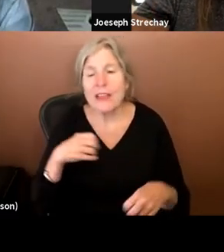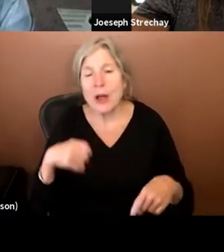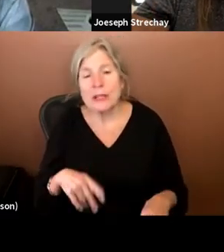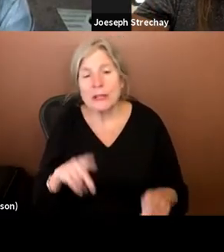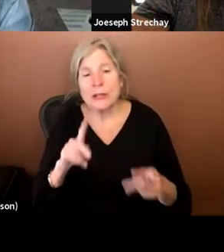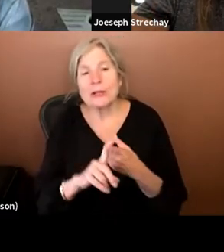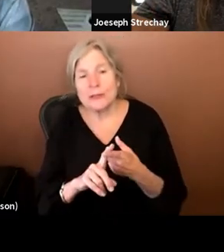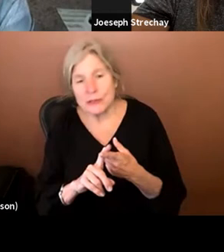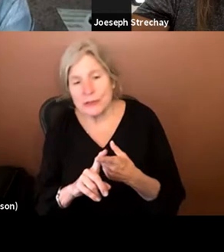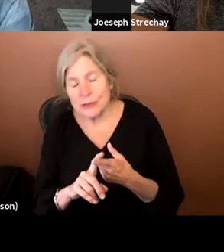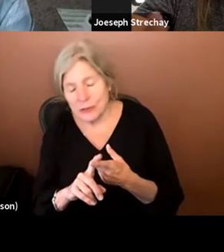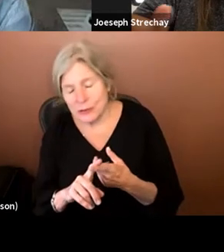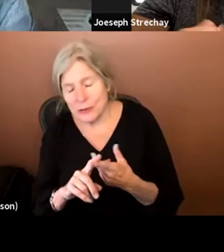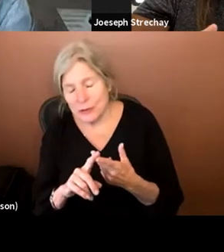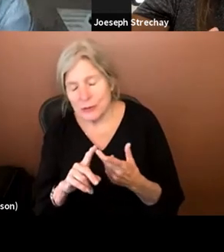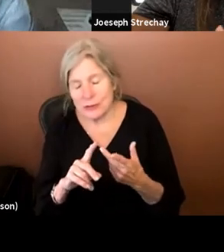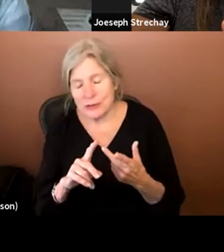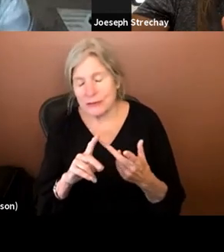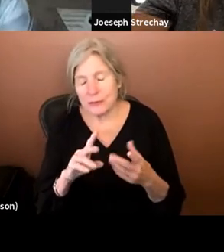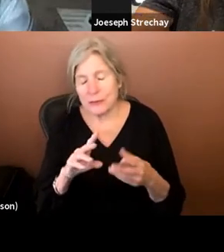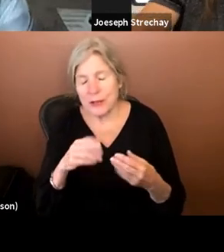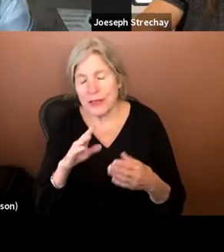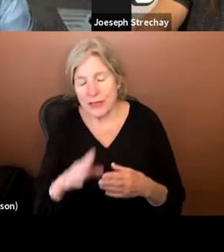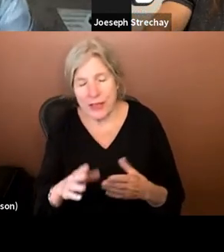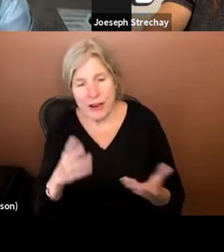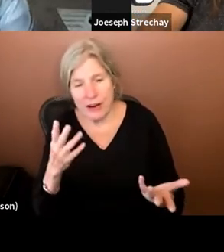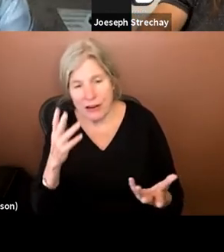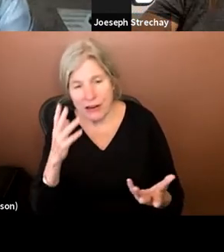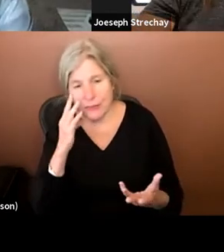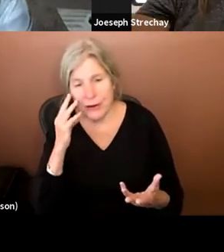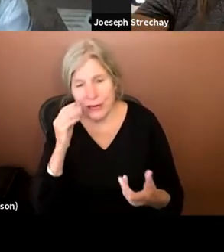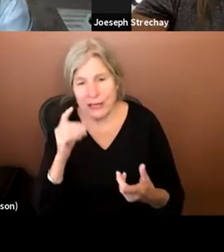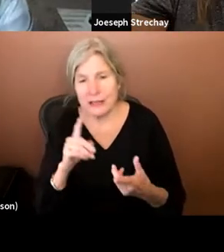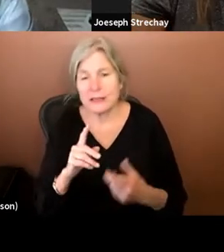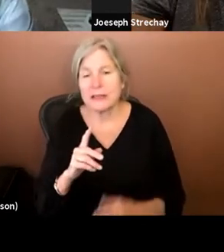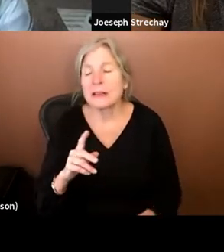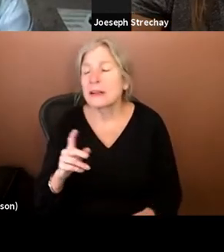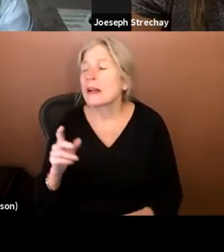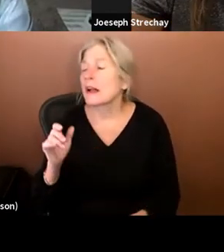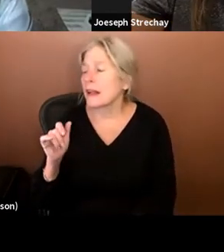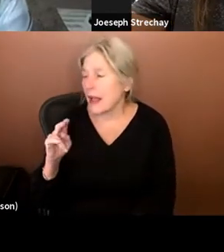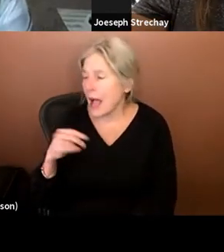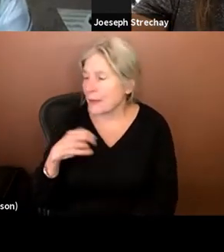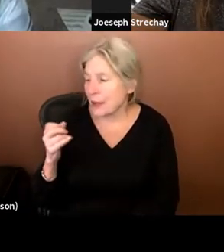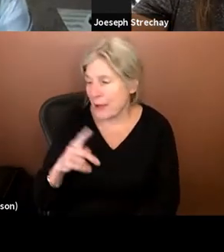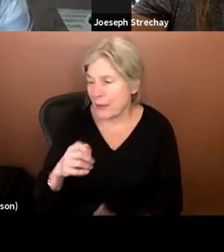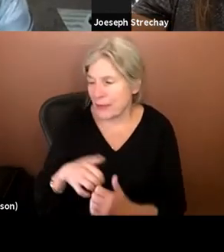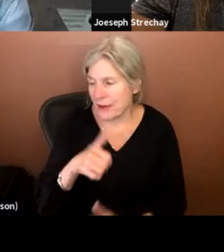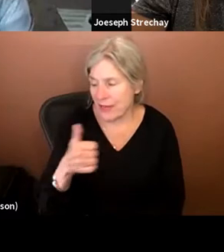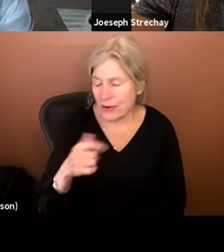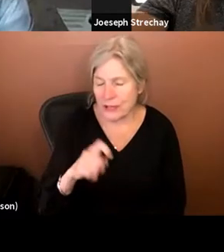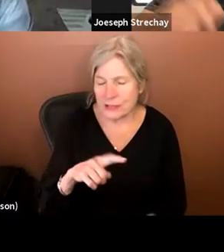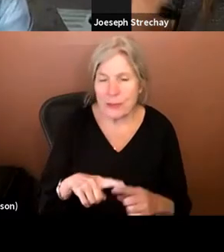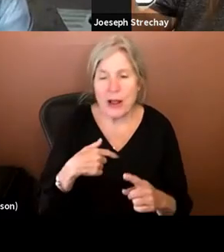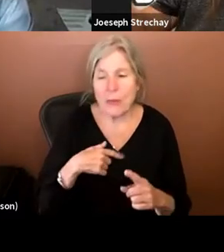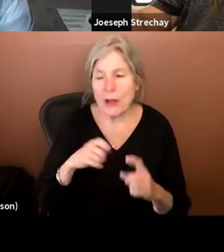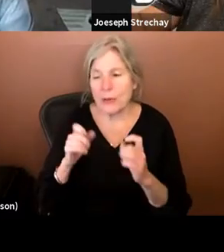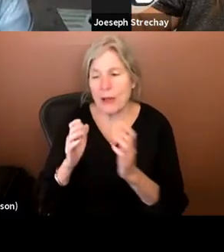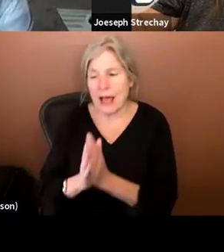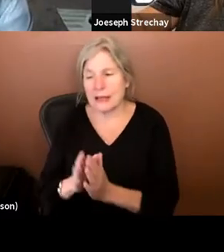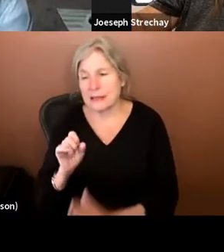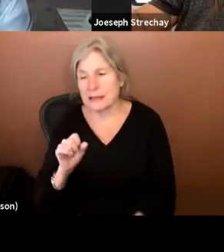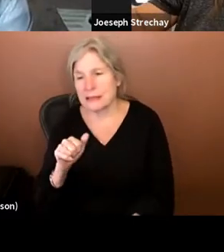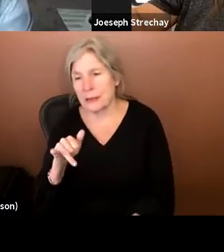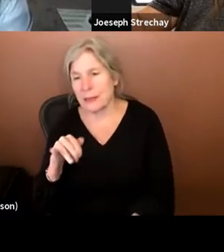spin to that world. Uh, you know? Yeah. Great. I'm going to come back with the follow, but I want to go to Sabine as kind of